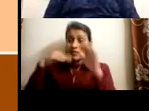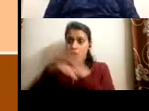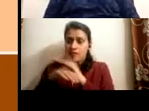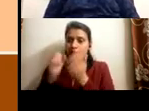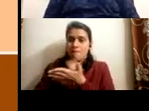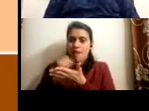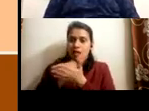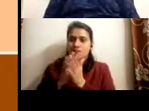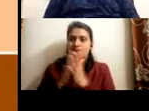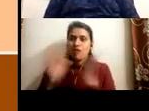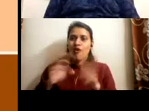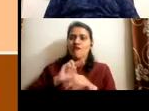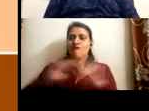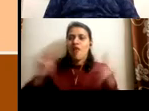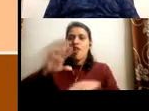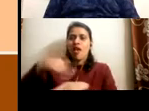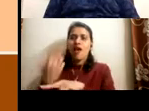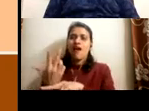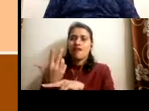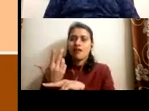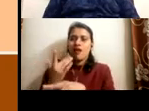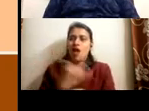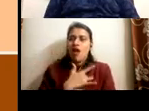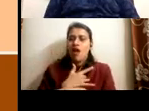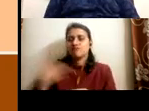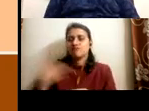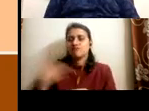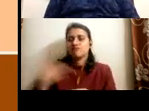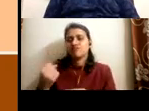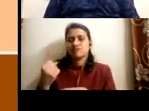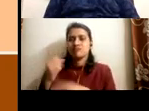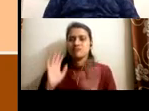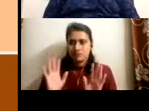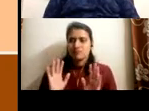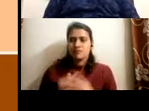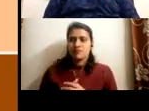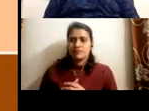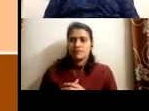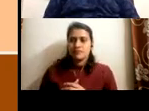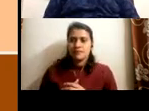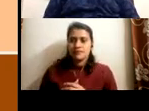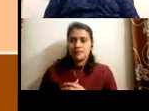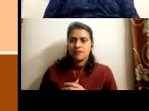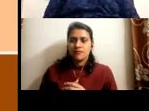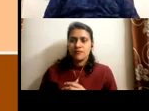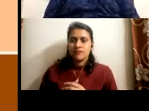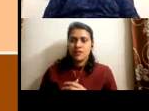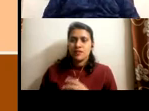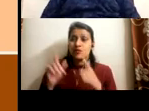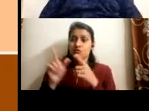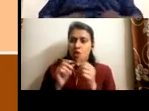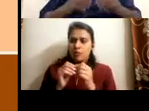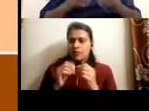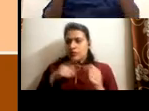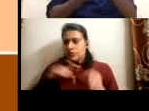for a full regular eight hour, uh, work. Okay. And then, and of course, new workplace, anxiety.